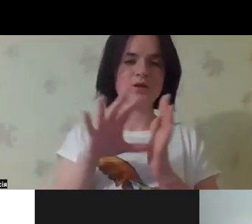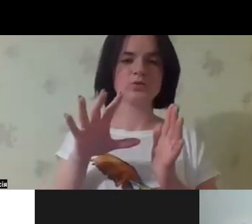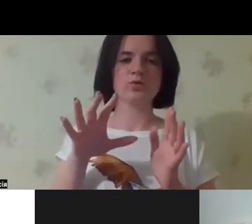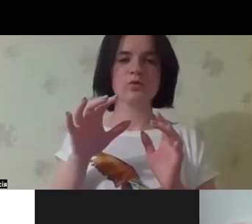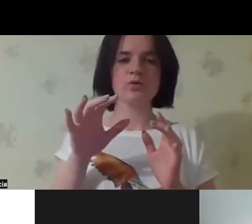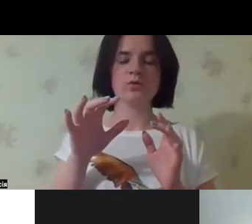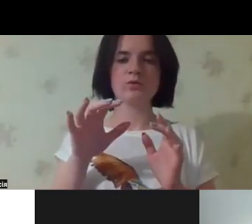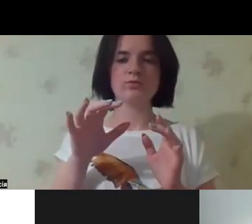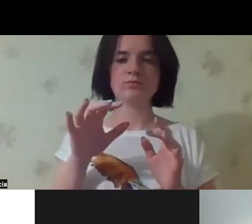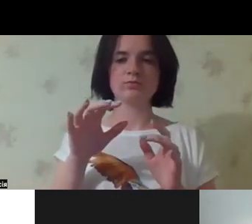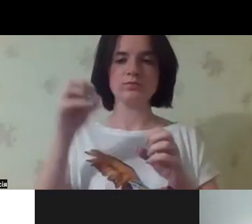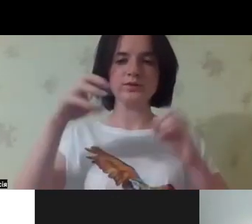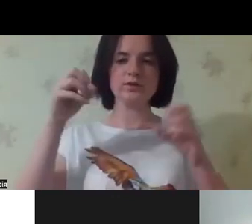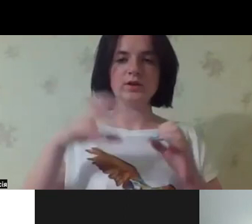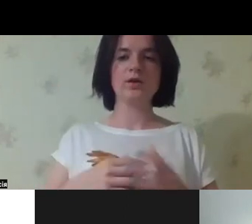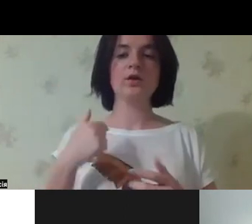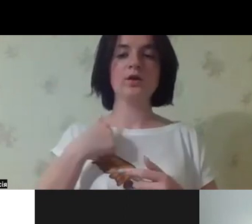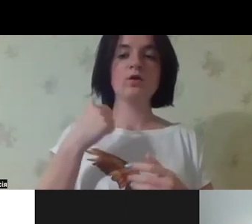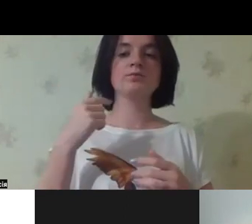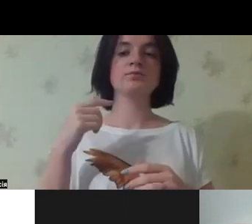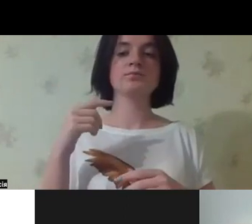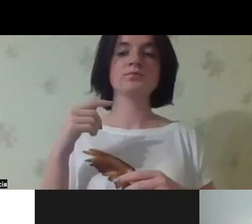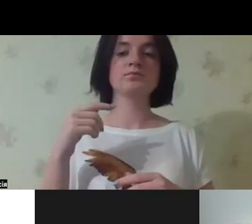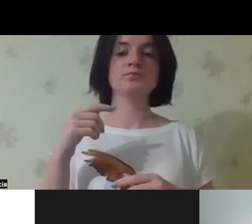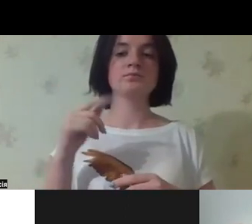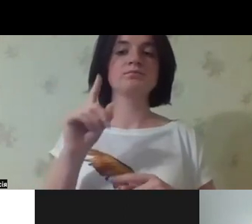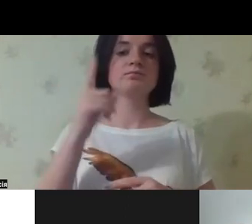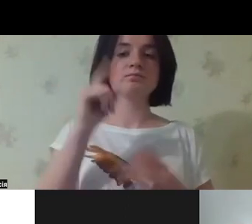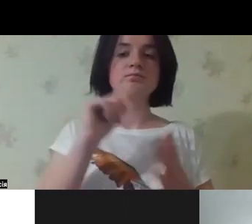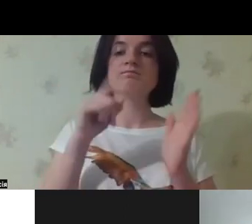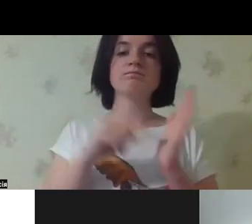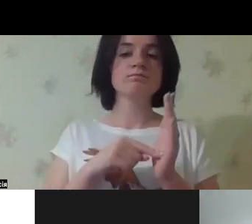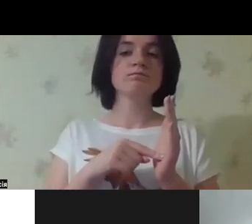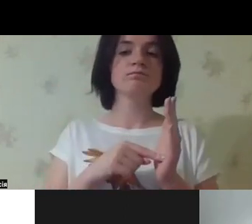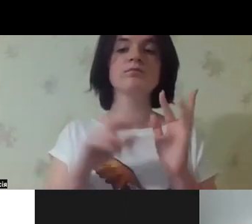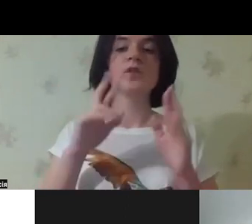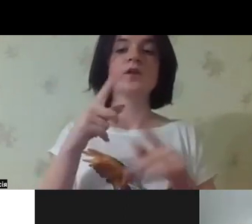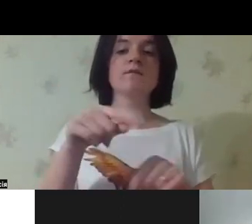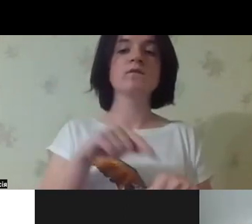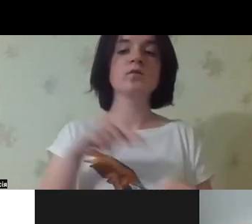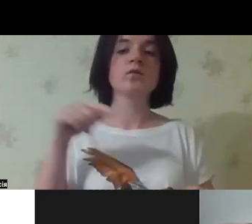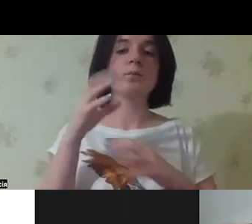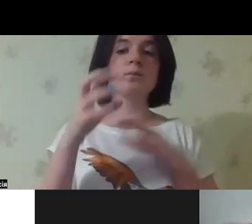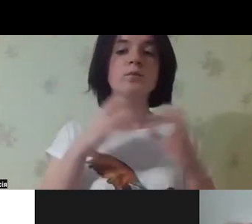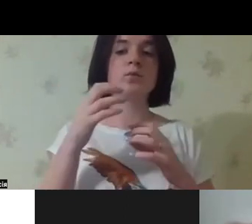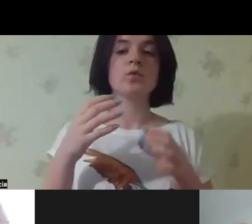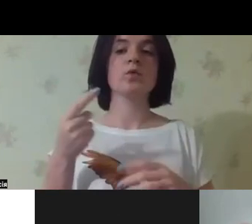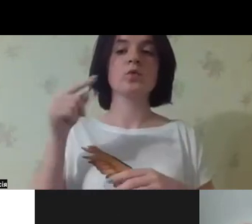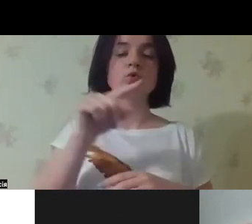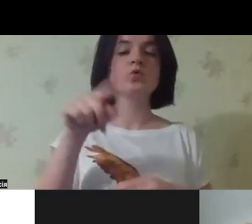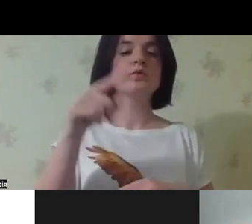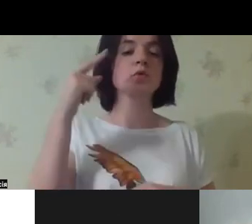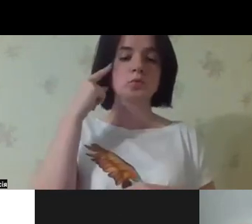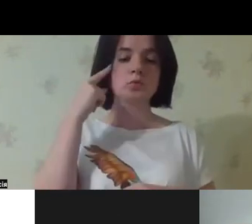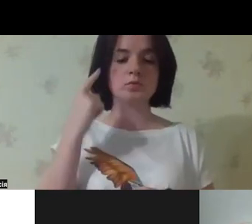If I may, I would like to say that for that first question, like